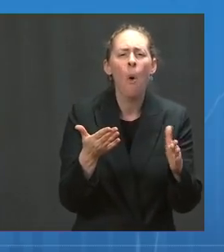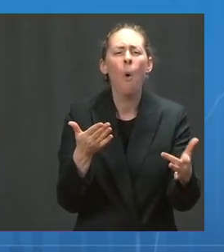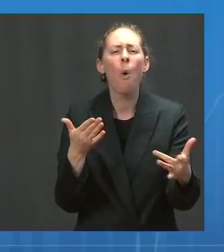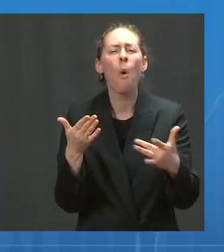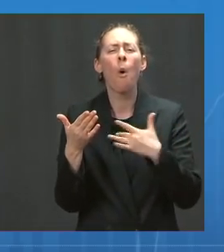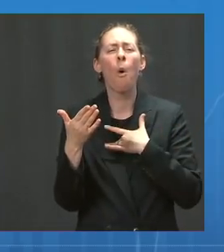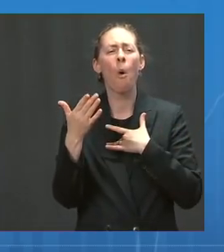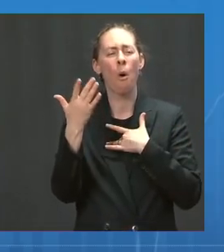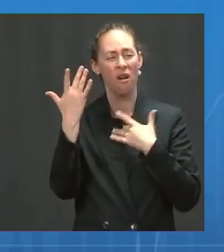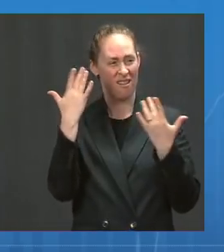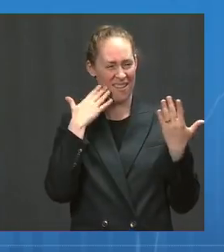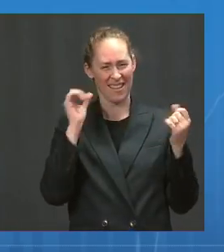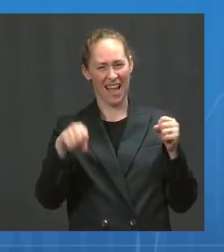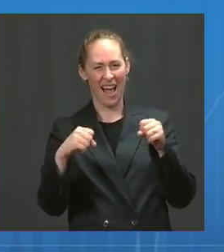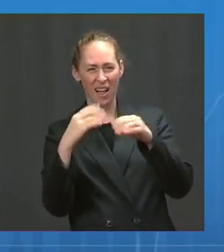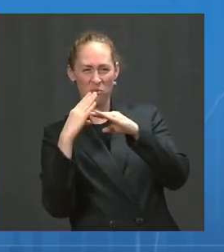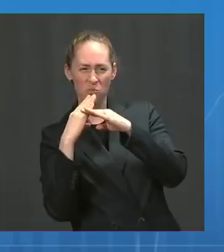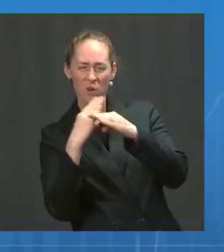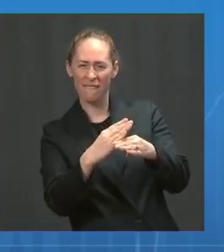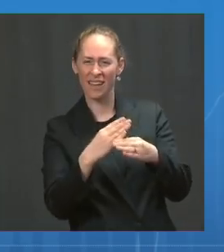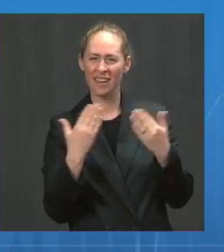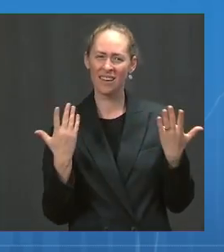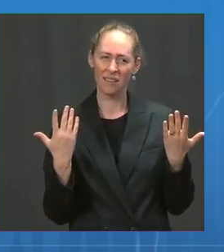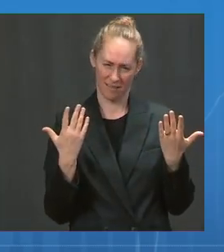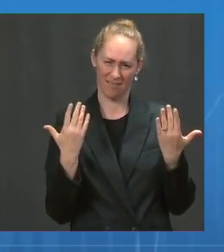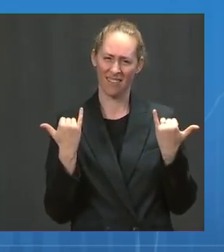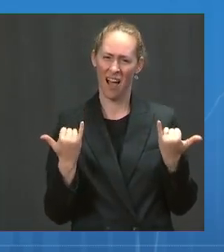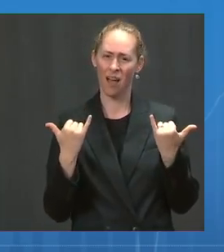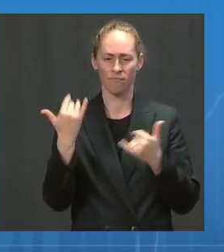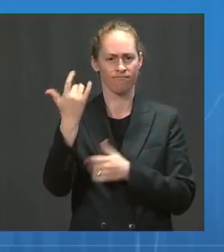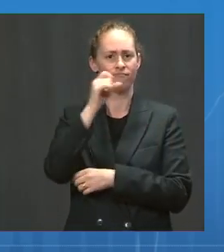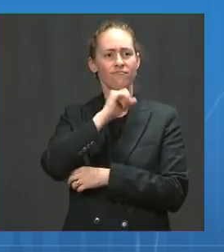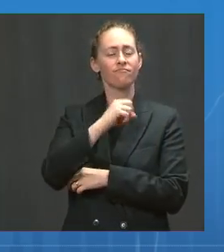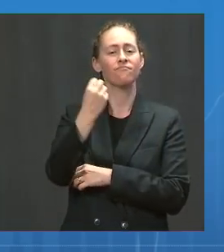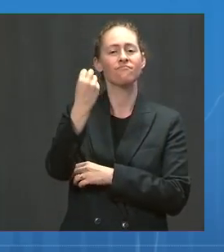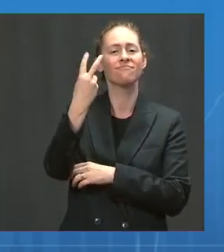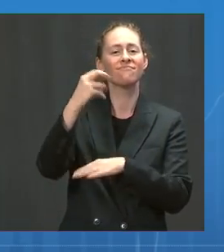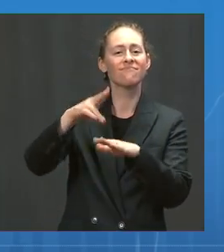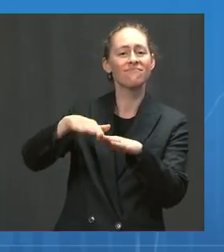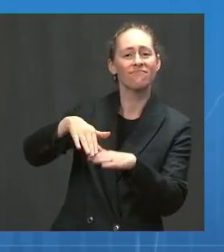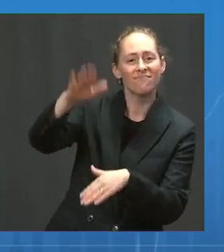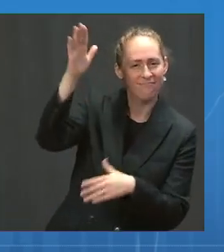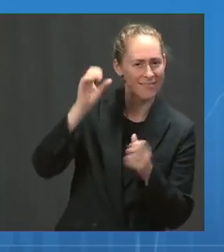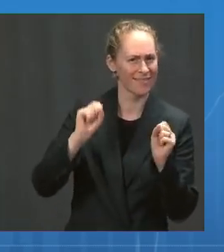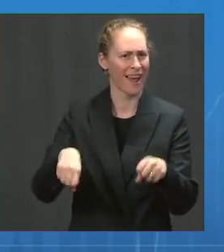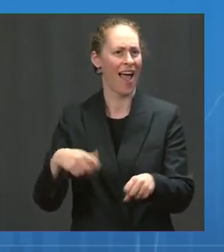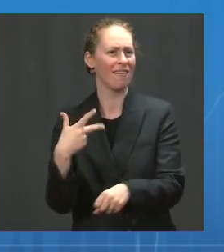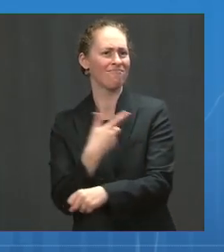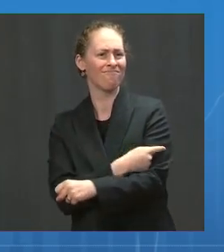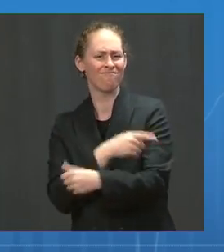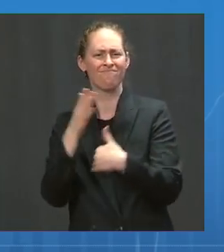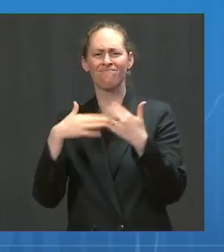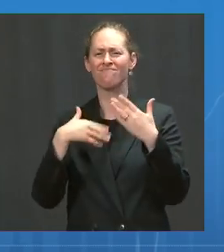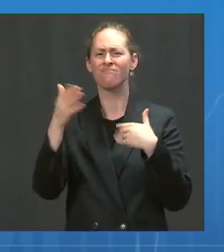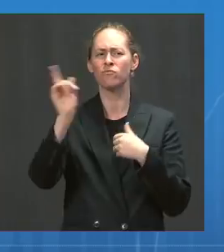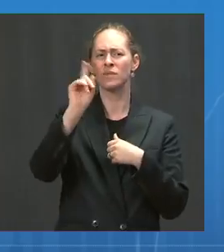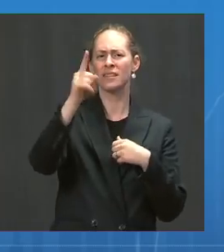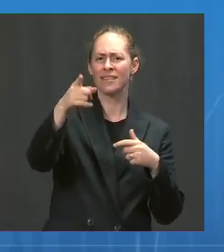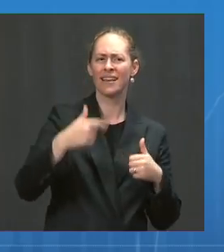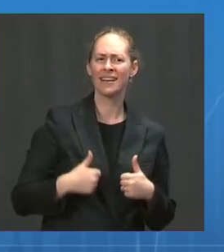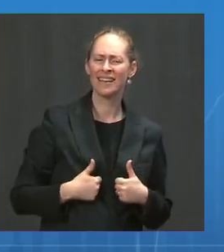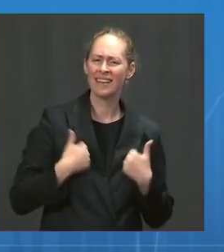Every American 12 and older, no matter where they live, has vaccines readily available to them.